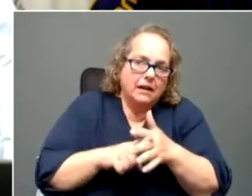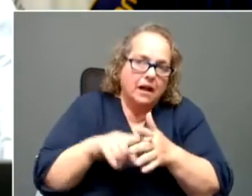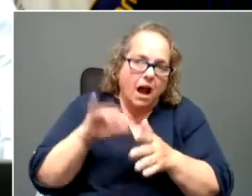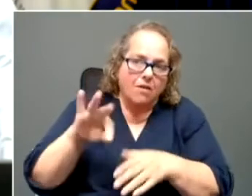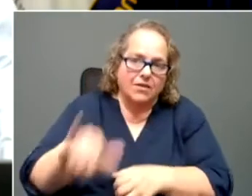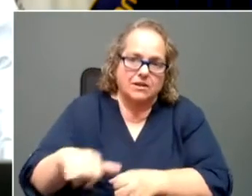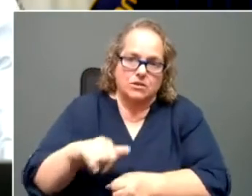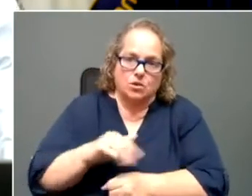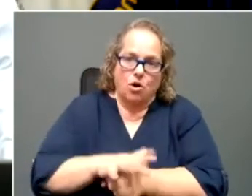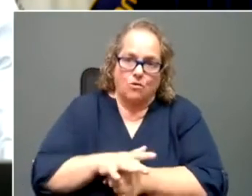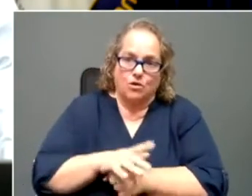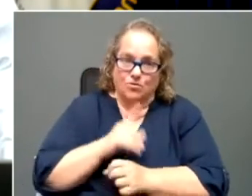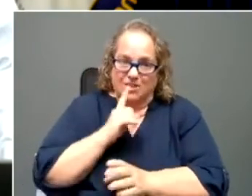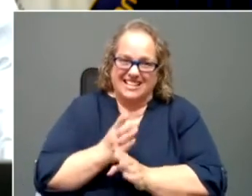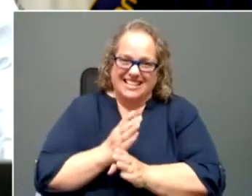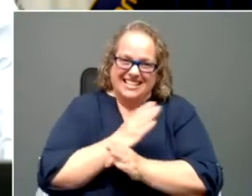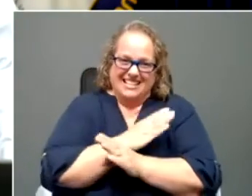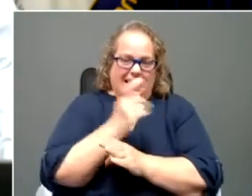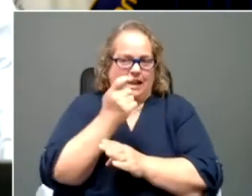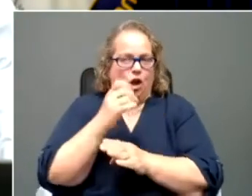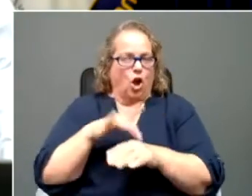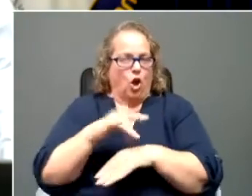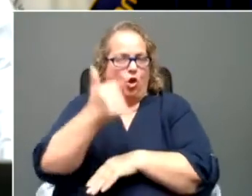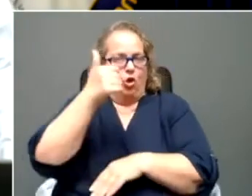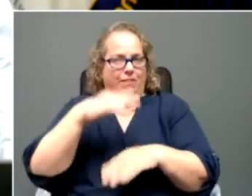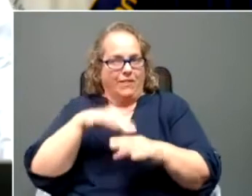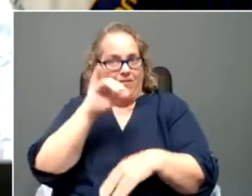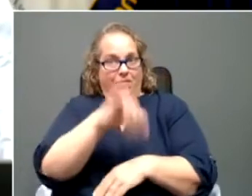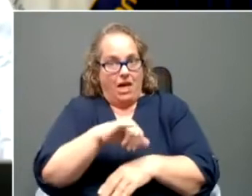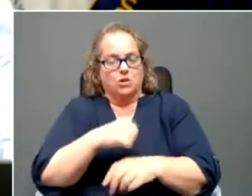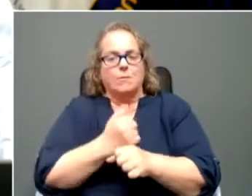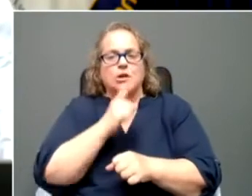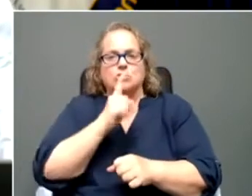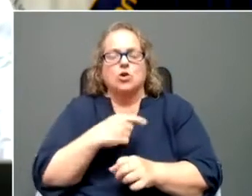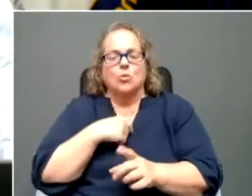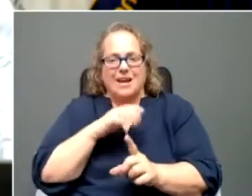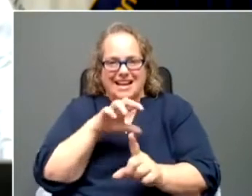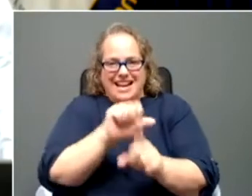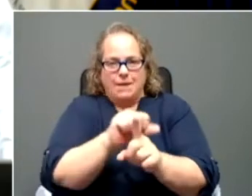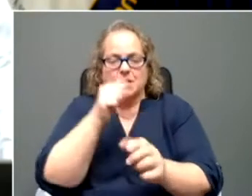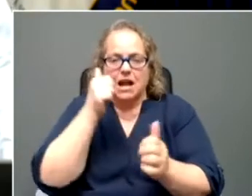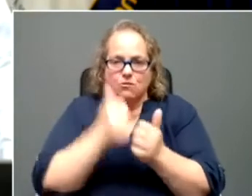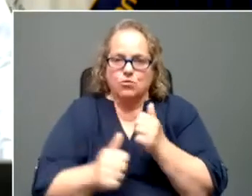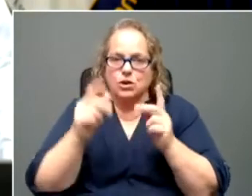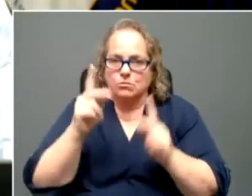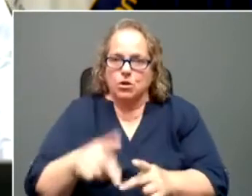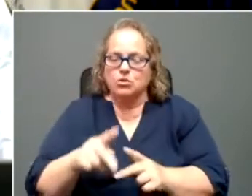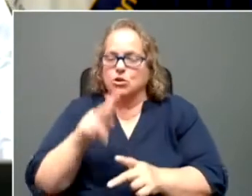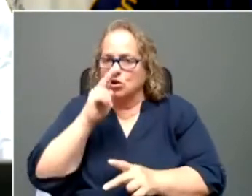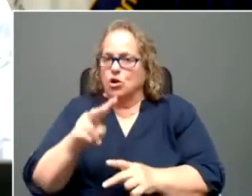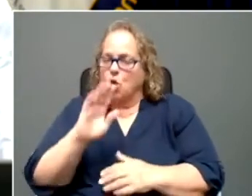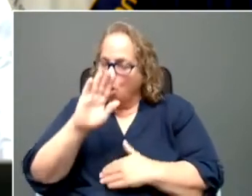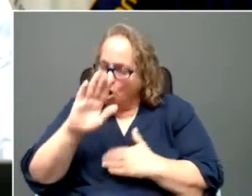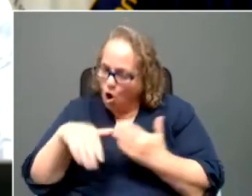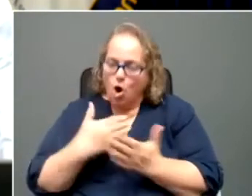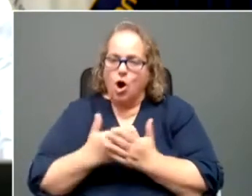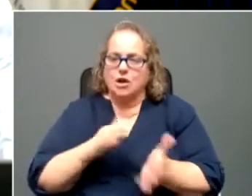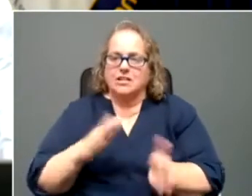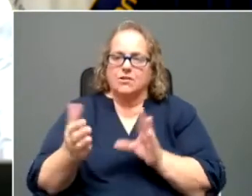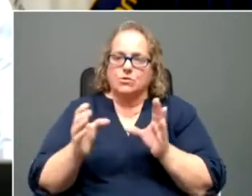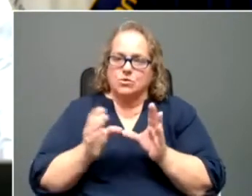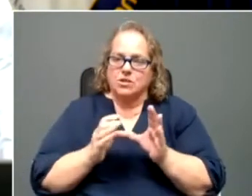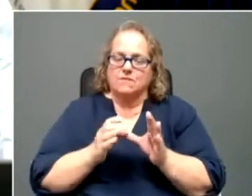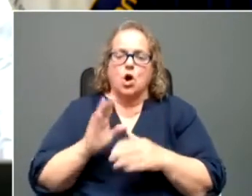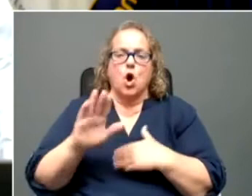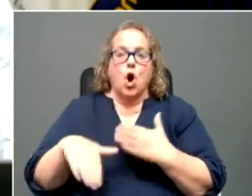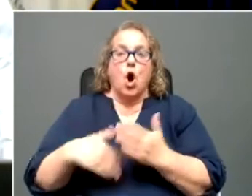fact, going back a little bit earlier just to make sure we captured everything, looking at every death certificate, every single case that may have